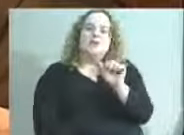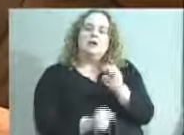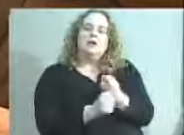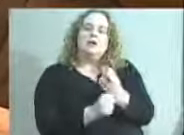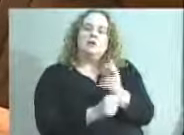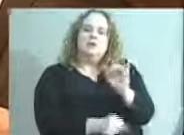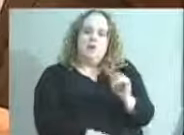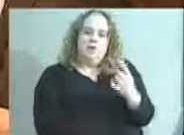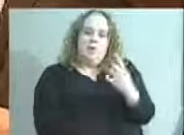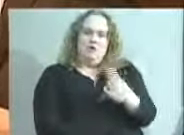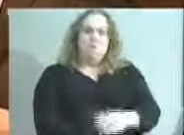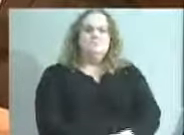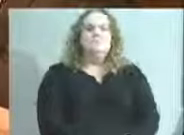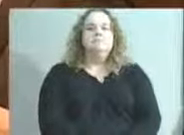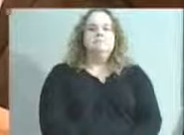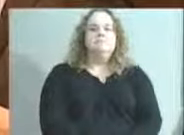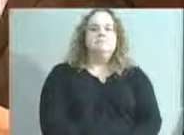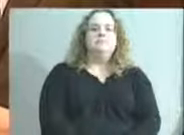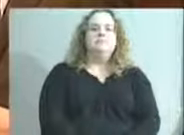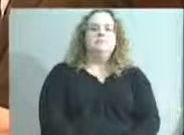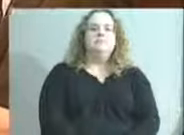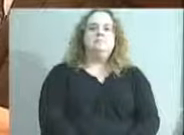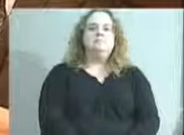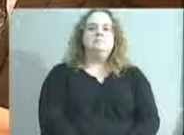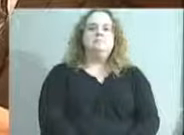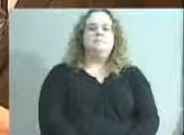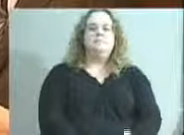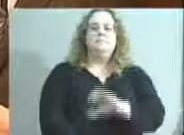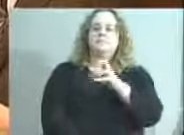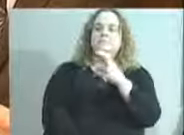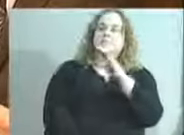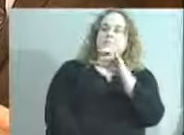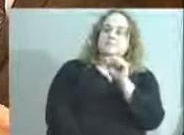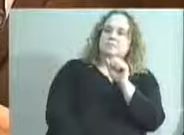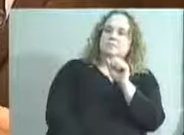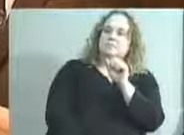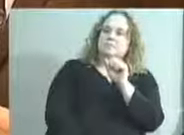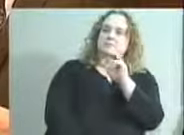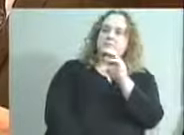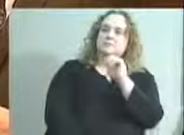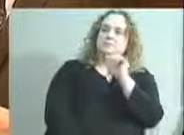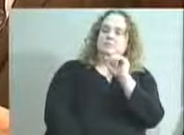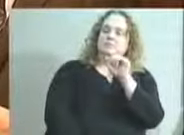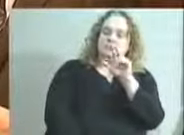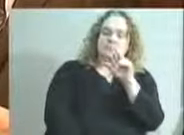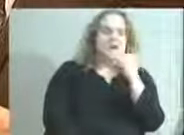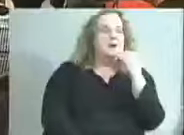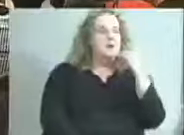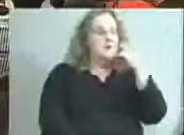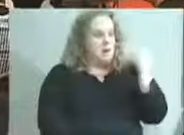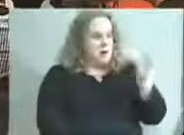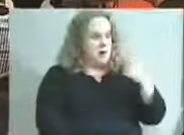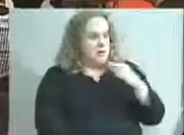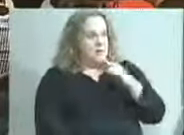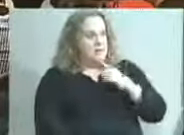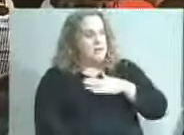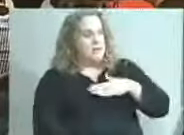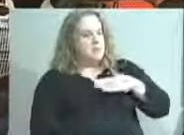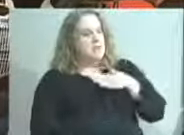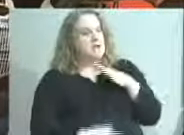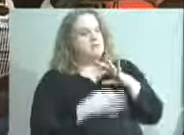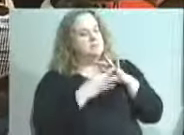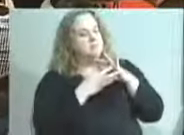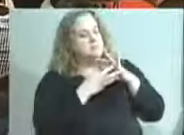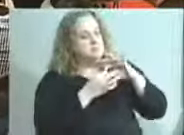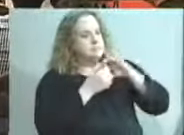All right. Thank you. Chris? Thank you. First of all, Mayor Fischer, thank you for coming here. We really appreciate the close relationship